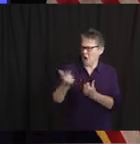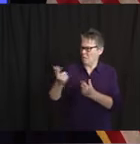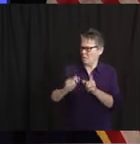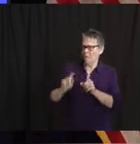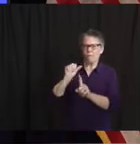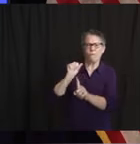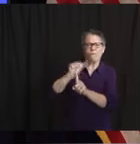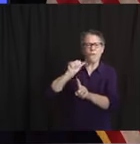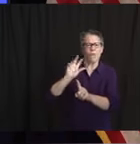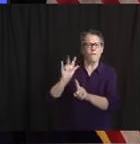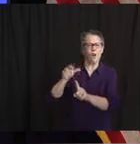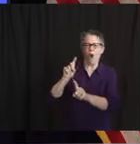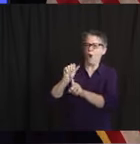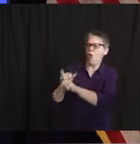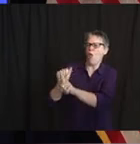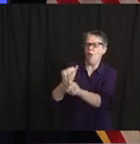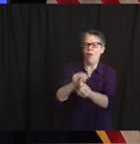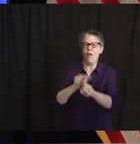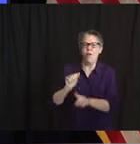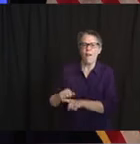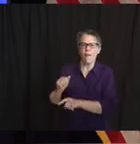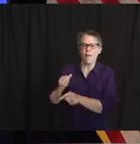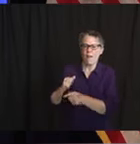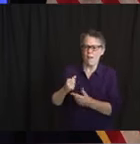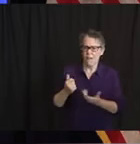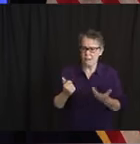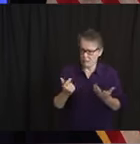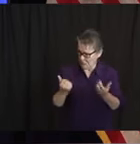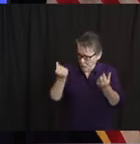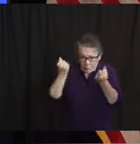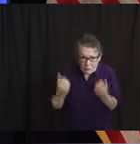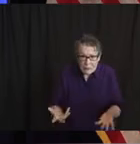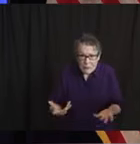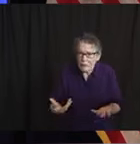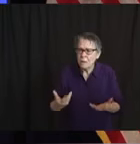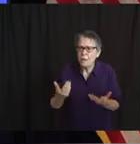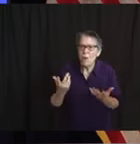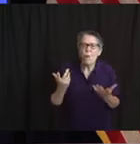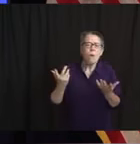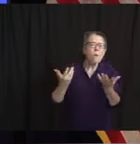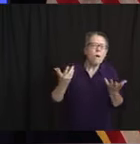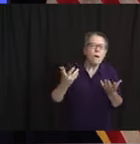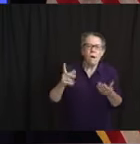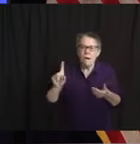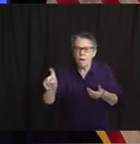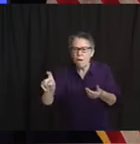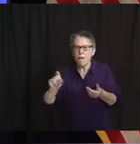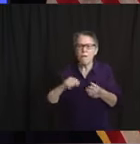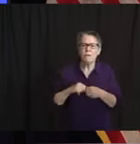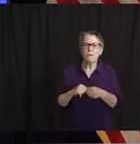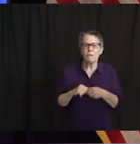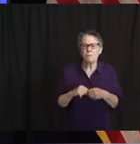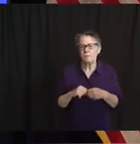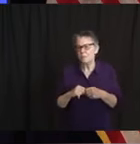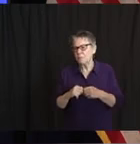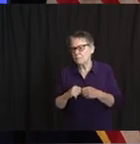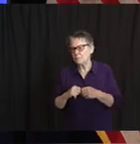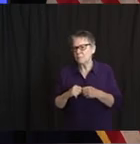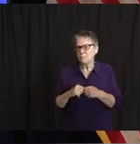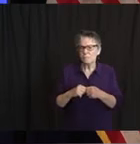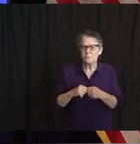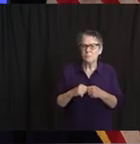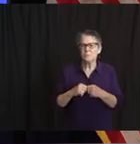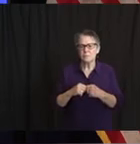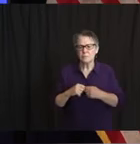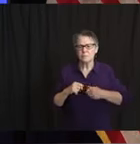lastly, Governor, over the past week it seems like hospitalization rates have sort of plateaued. Is that not maybe alarming but a cause for